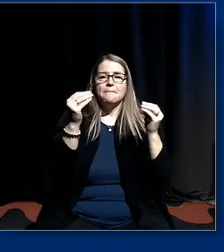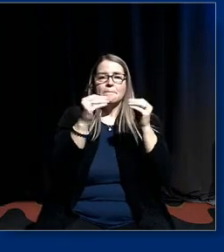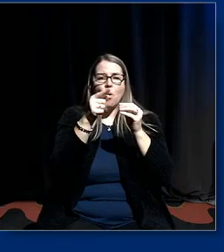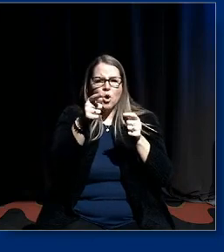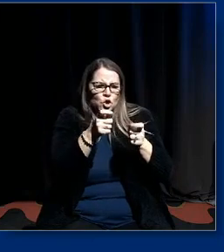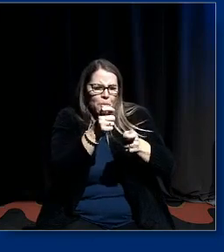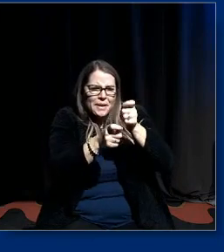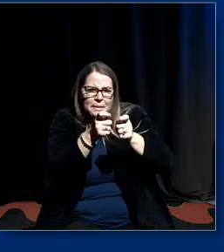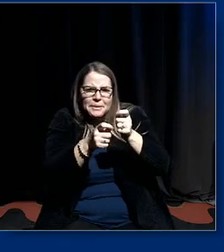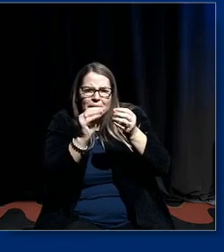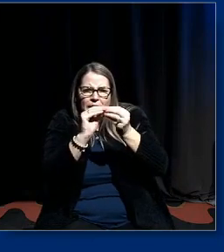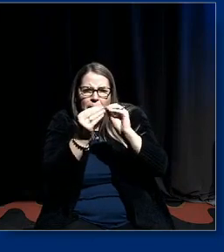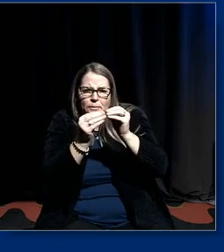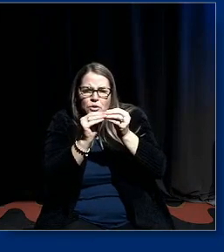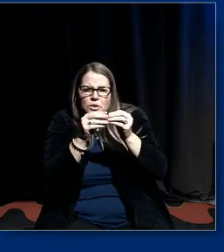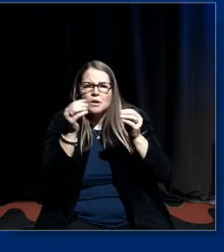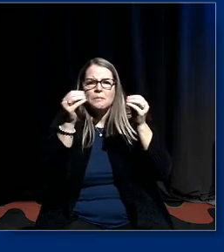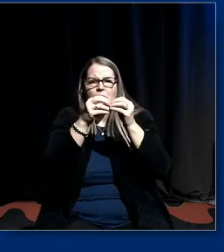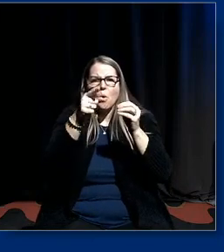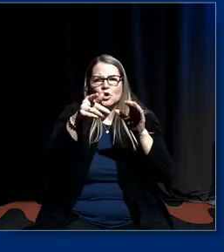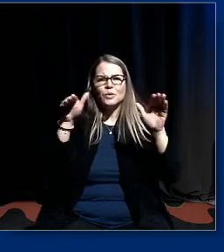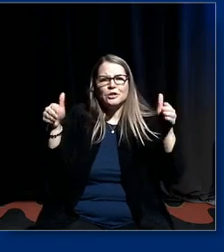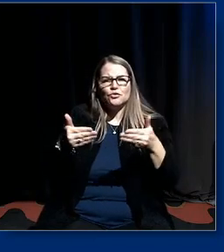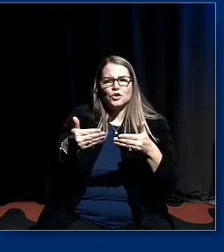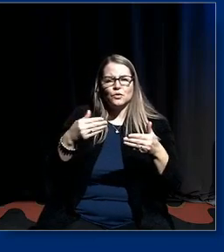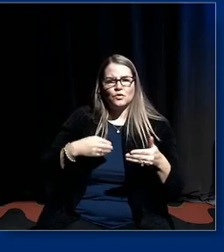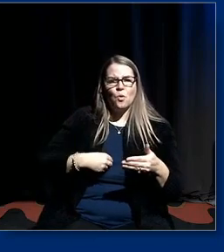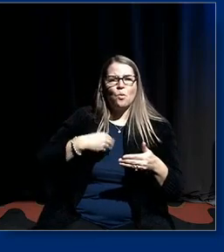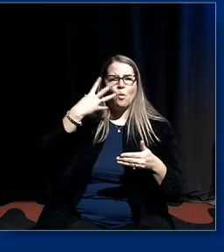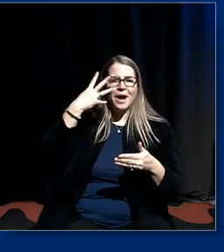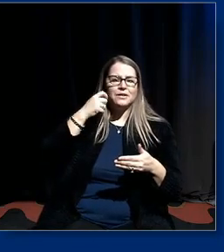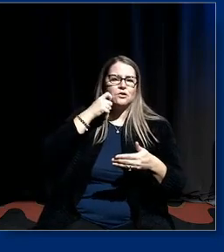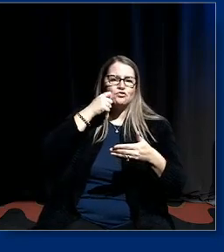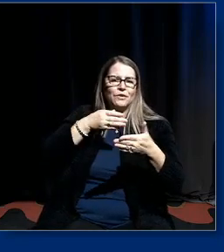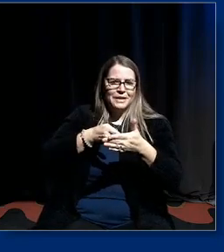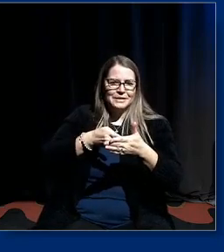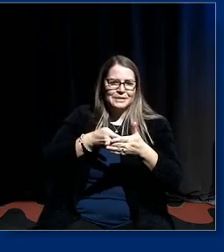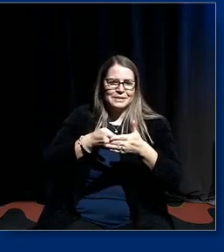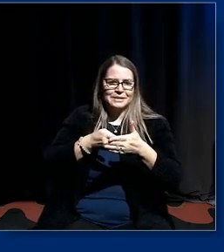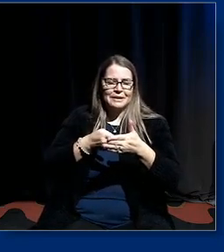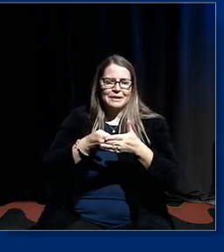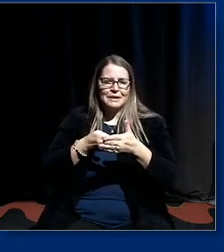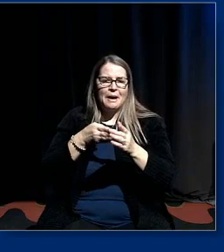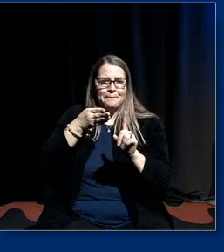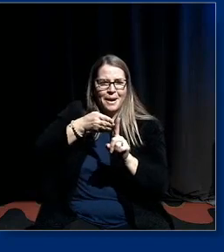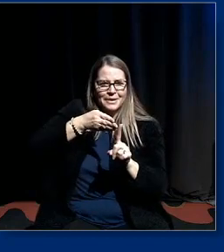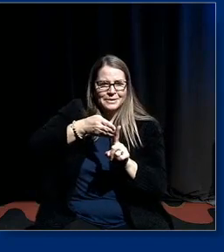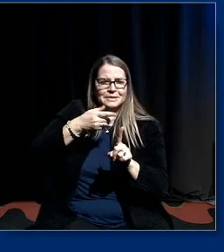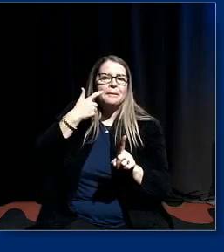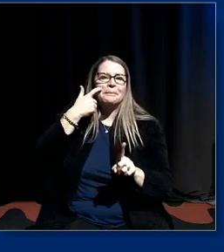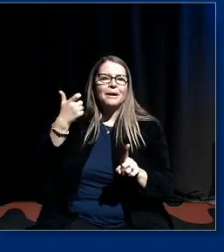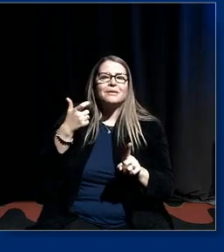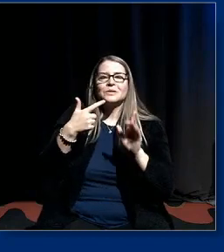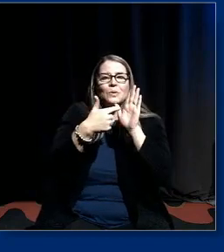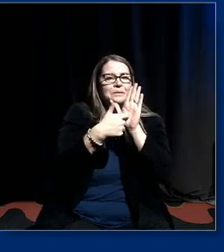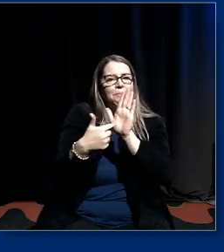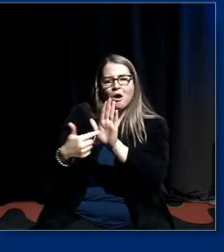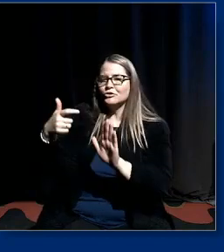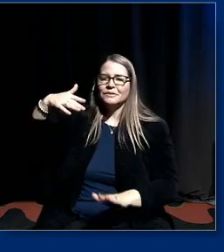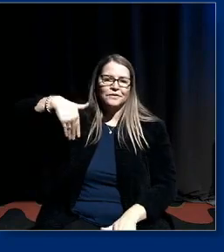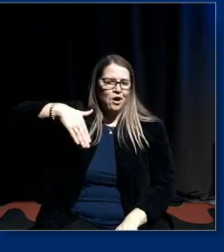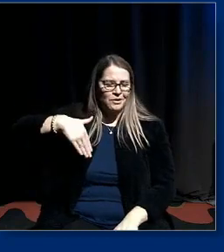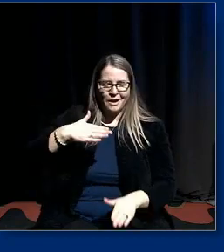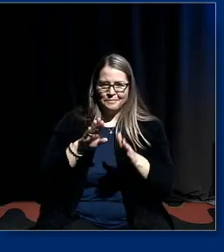the numbers the more you introduce white racist bias because those models haven't been developed